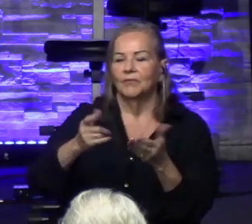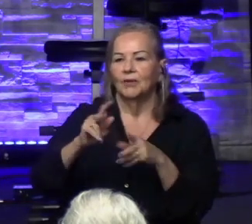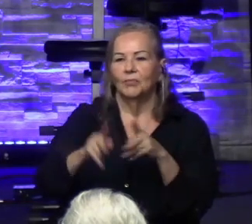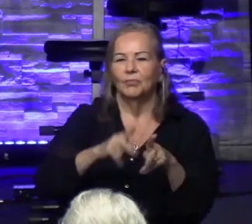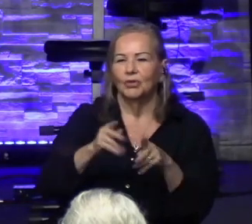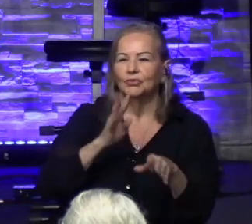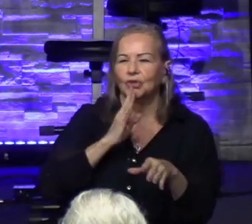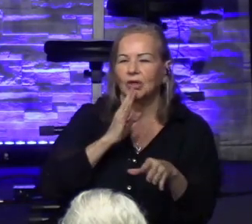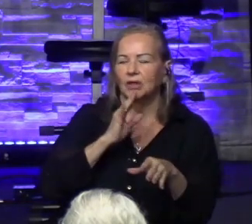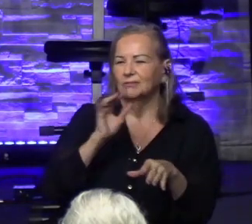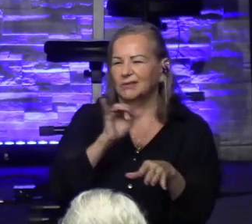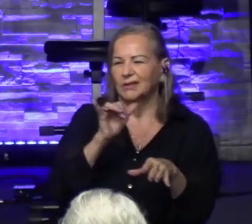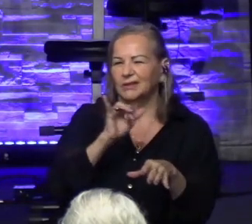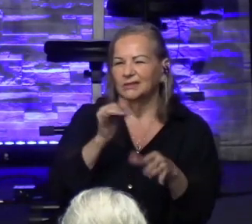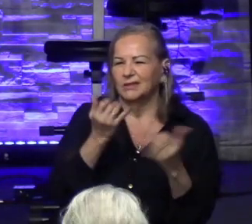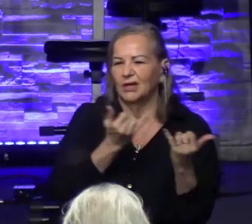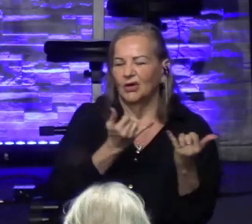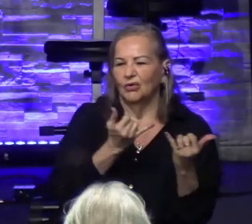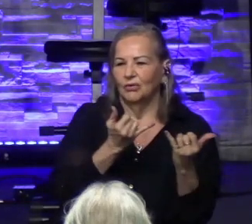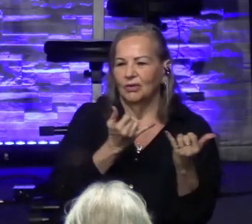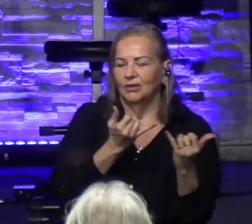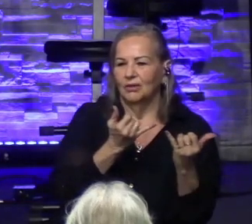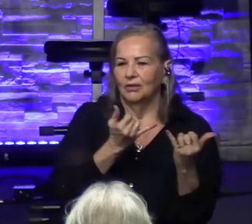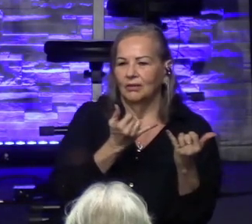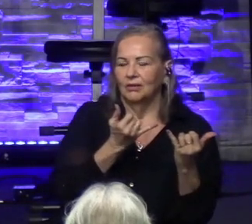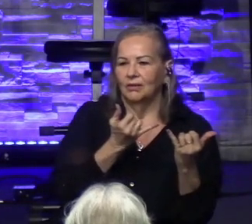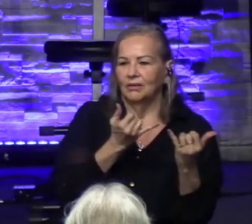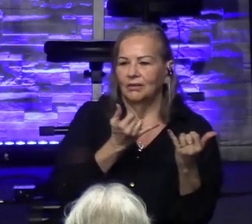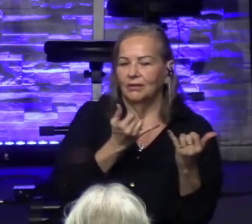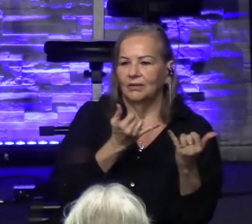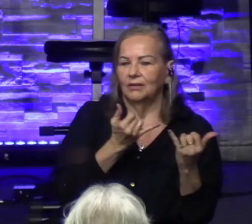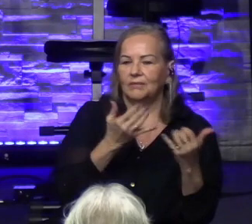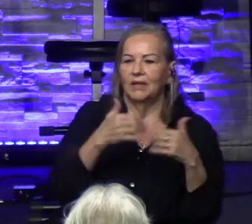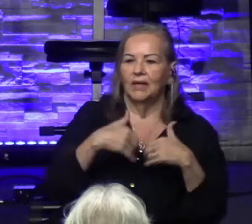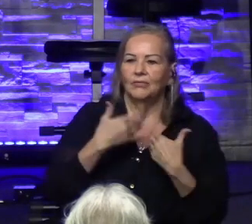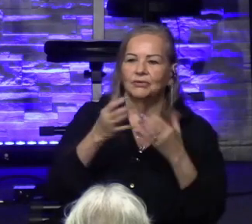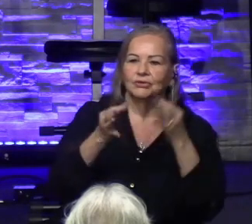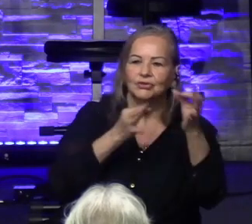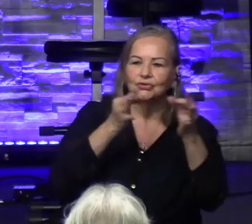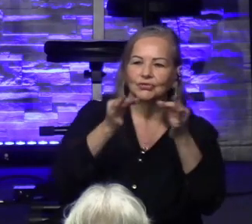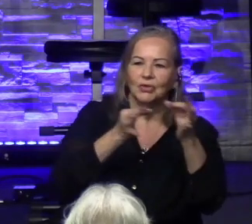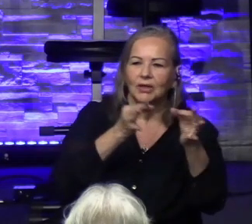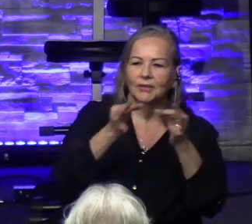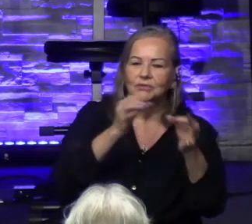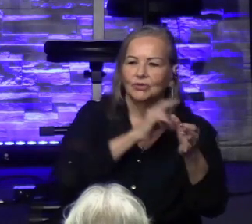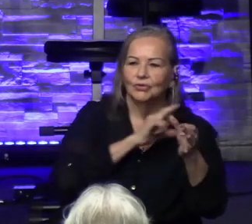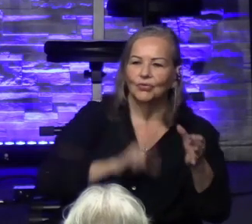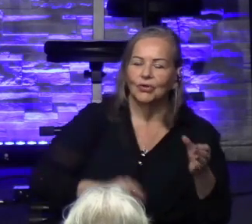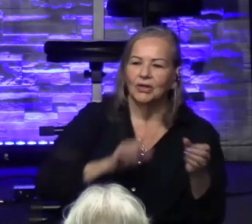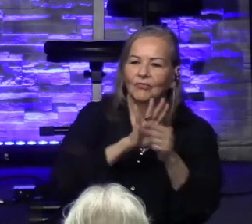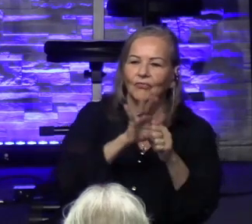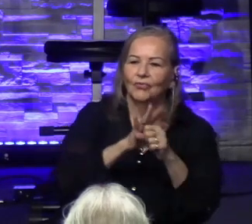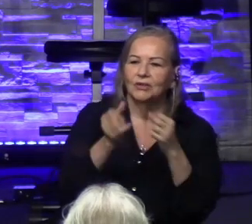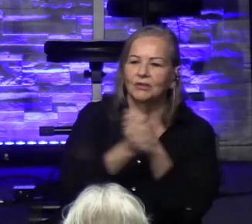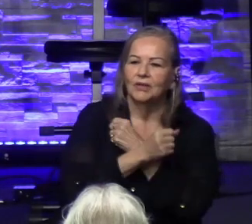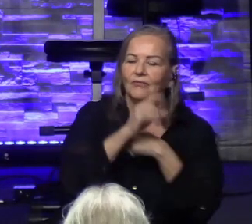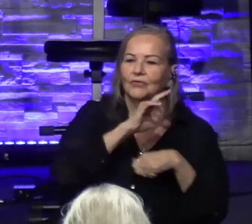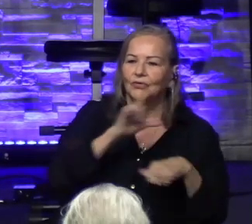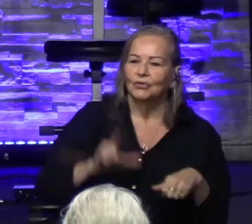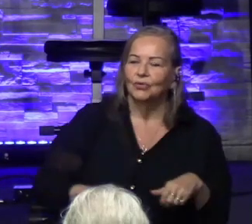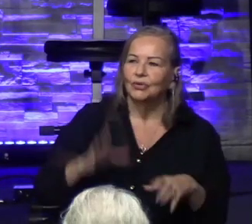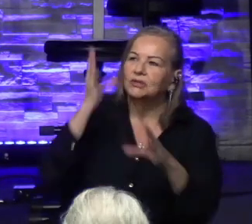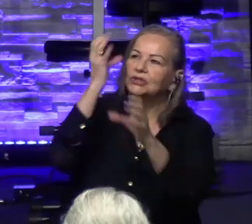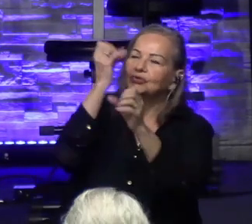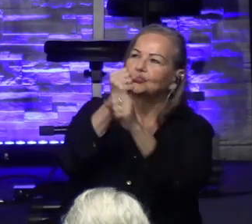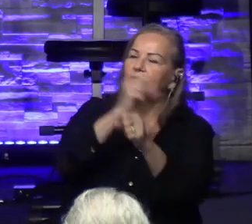this anymore. It's just how he describes the Lord, and how he fully loved the Lord, and how he fully put all his trust in the